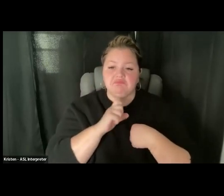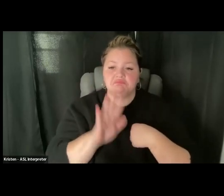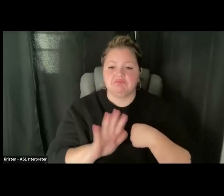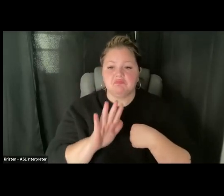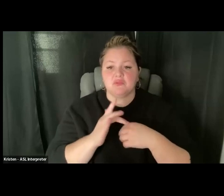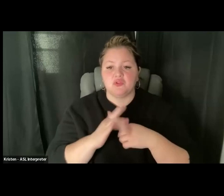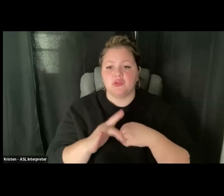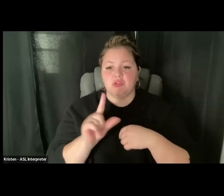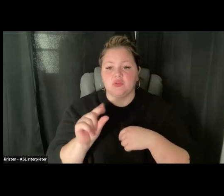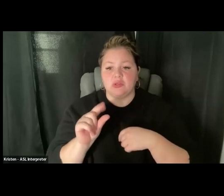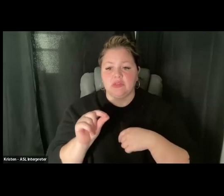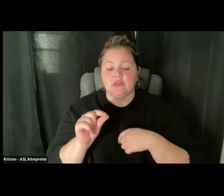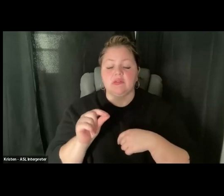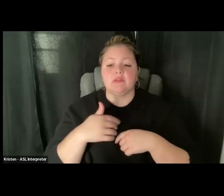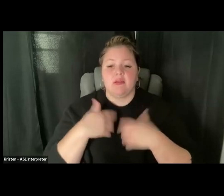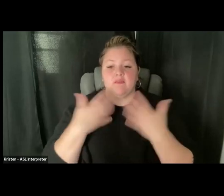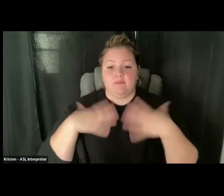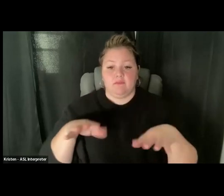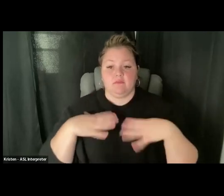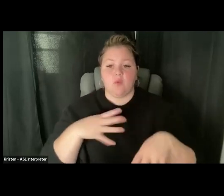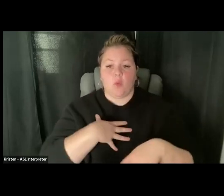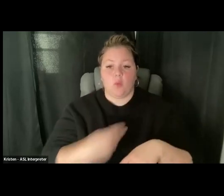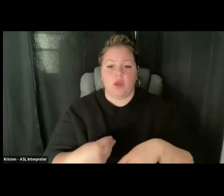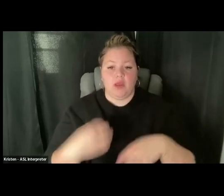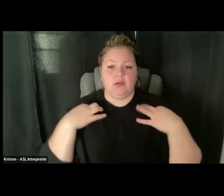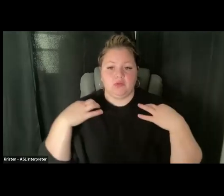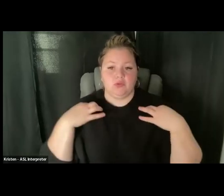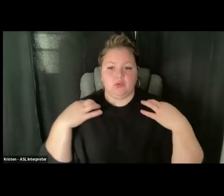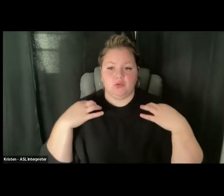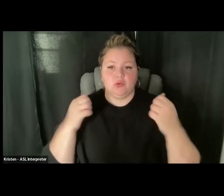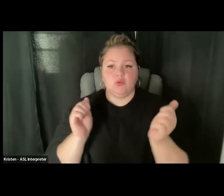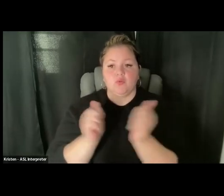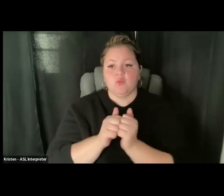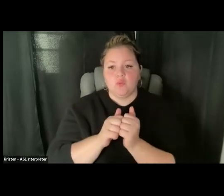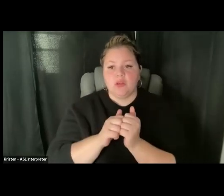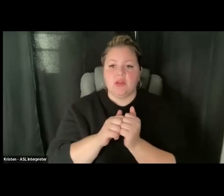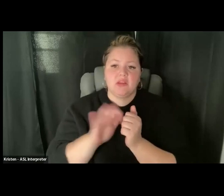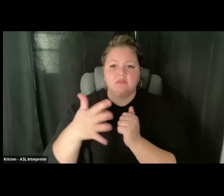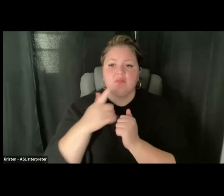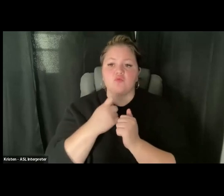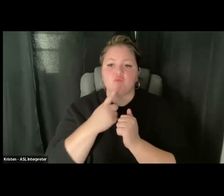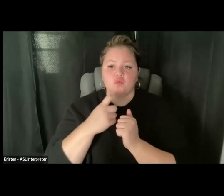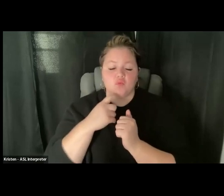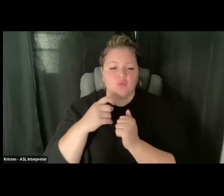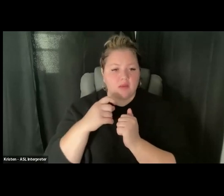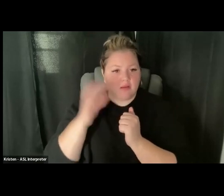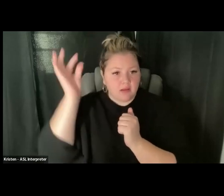wearing a white sweater, and I have strawberry blonde hair that is braided.